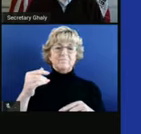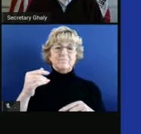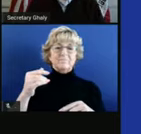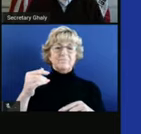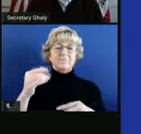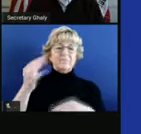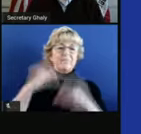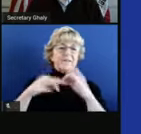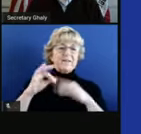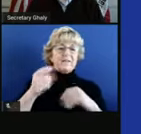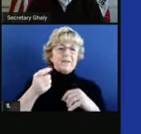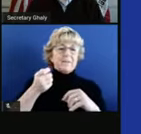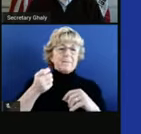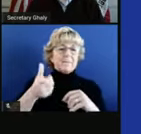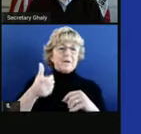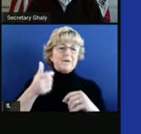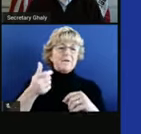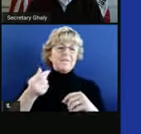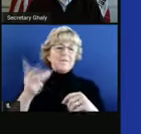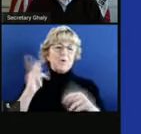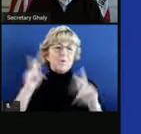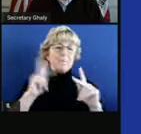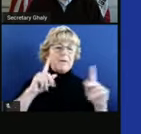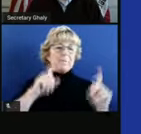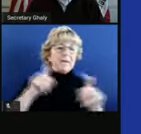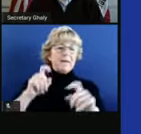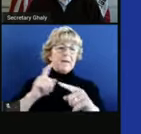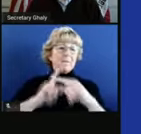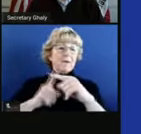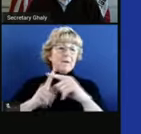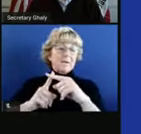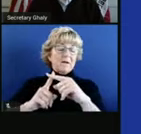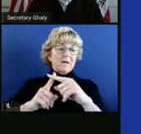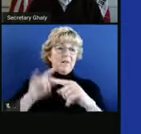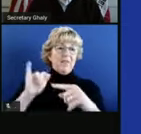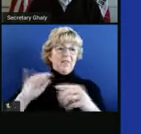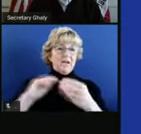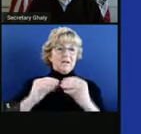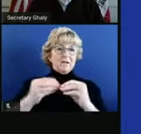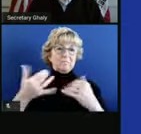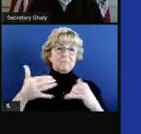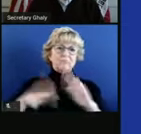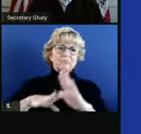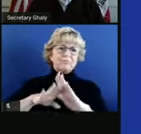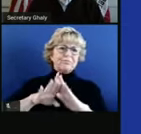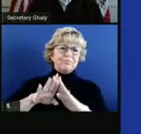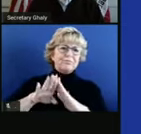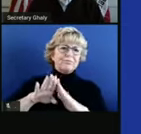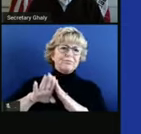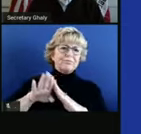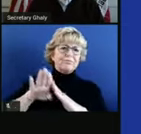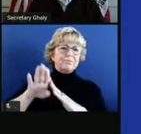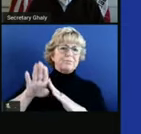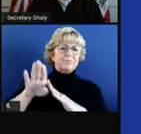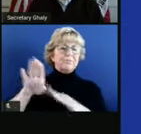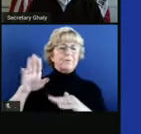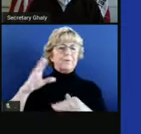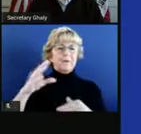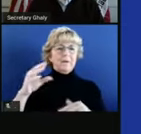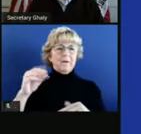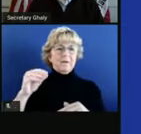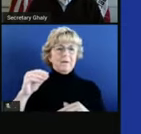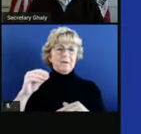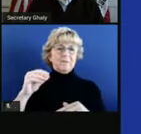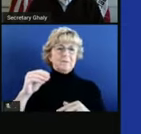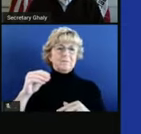small number of people who get tested, testing positive, that that number is going up. And in fact, it's one and a half